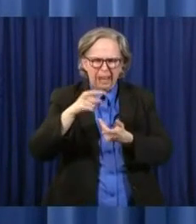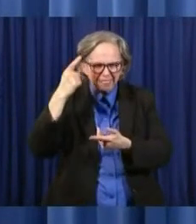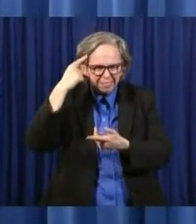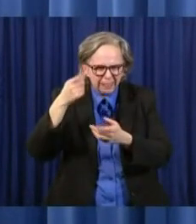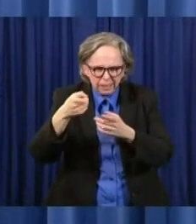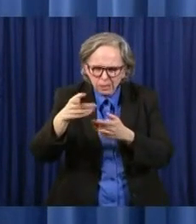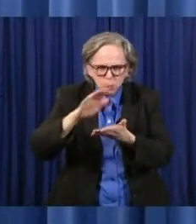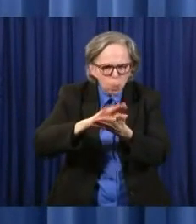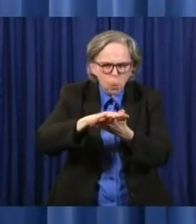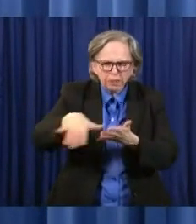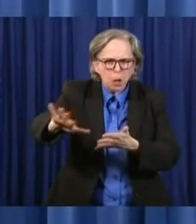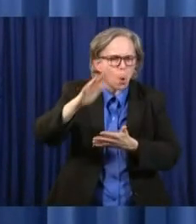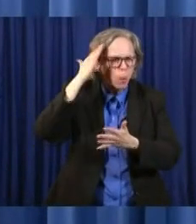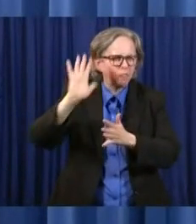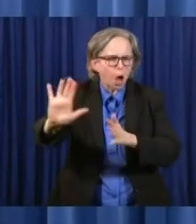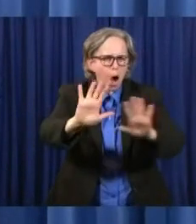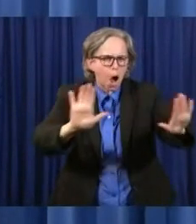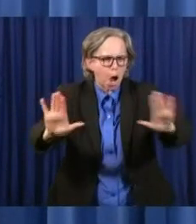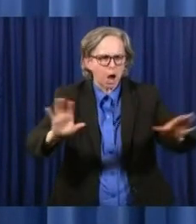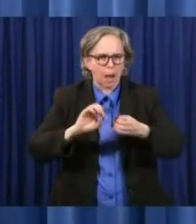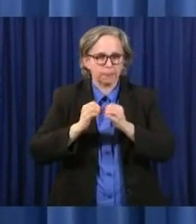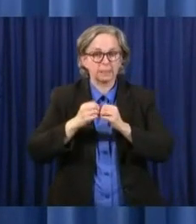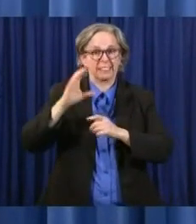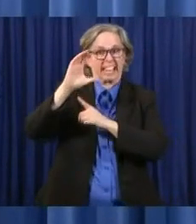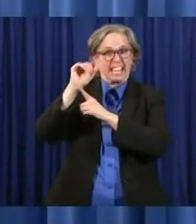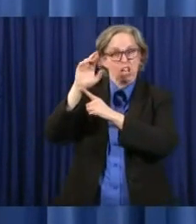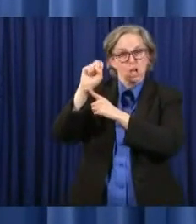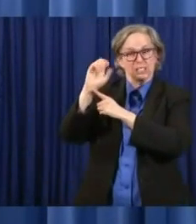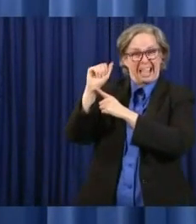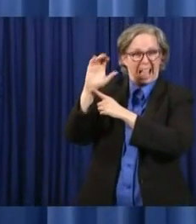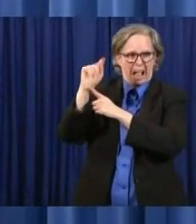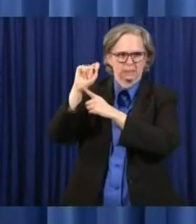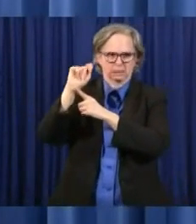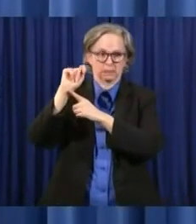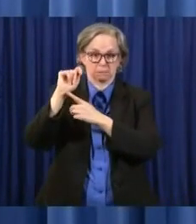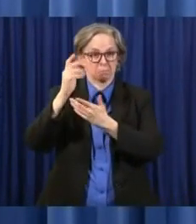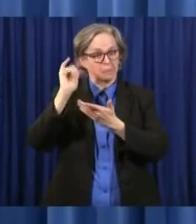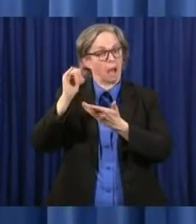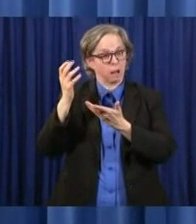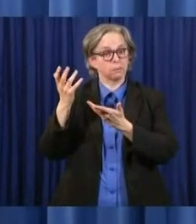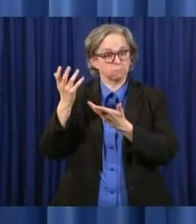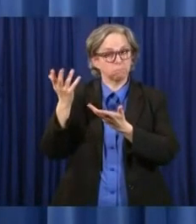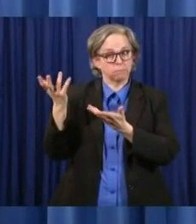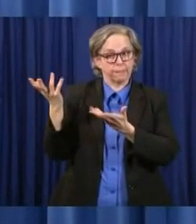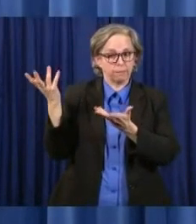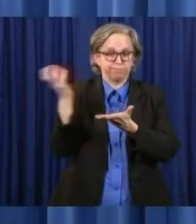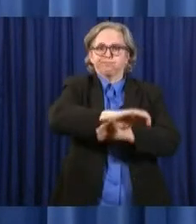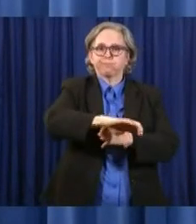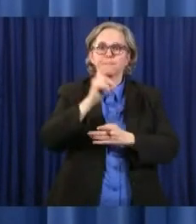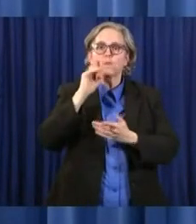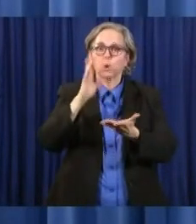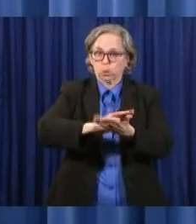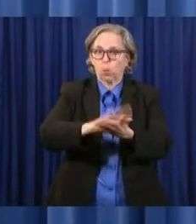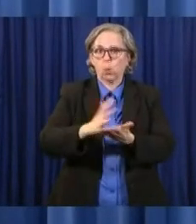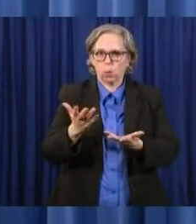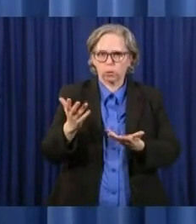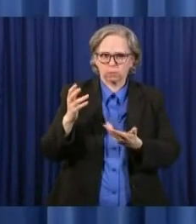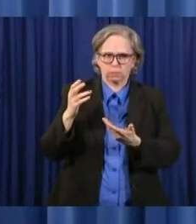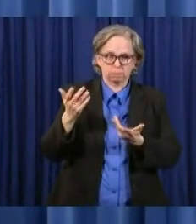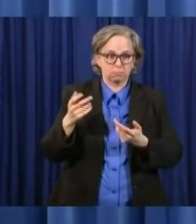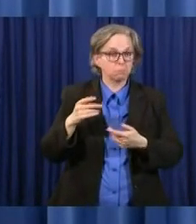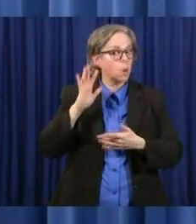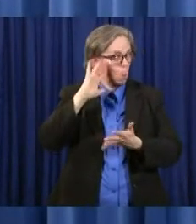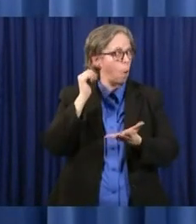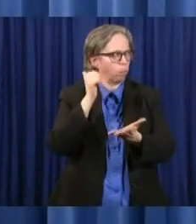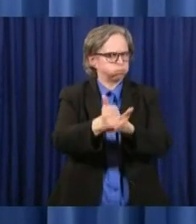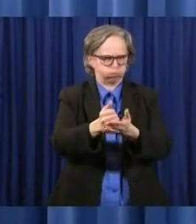is money for school. Part of that money goes to schools. And that is going to be a help to